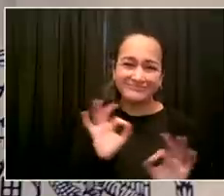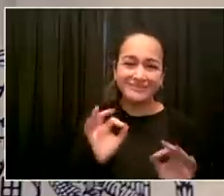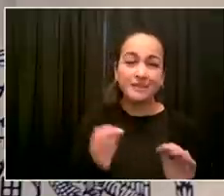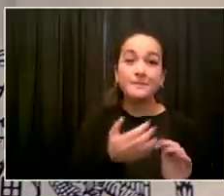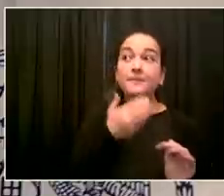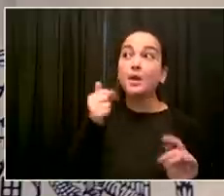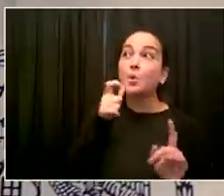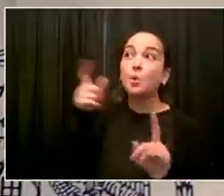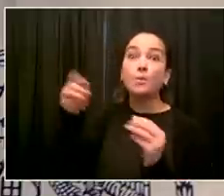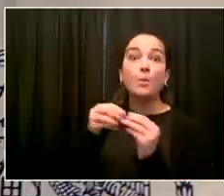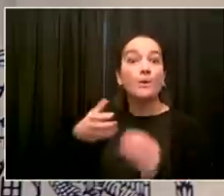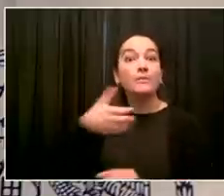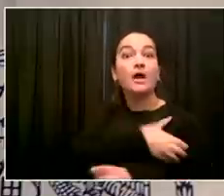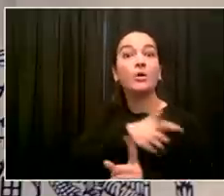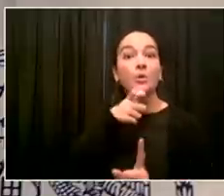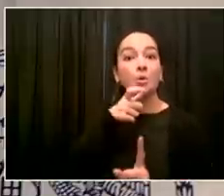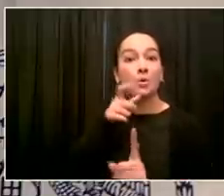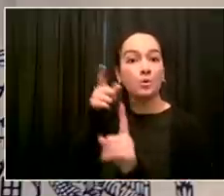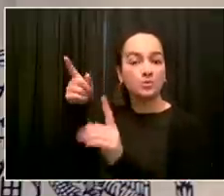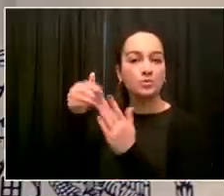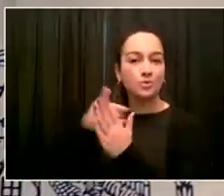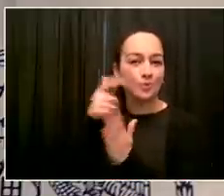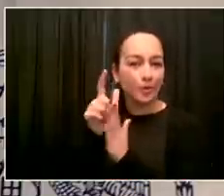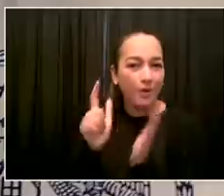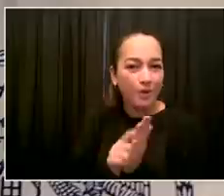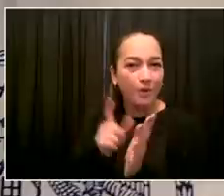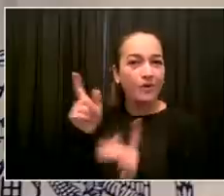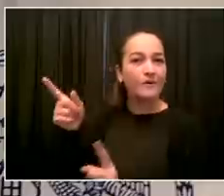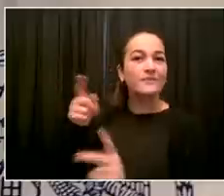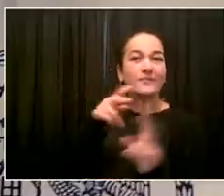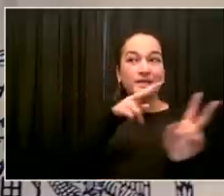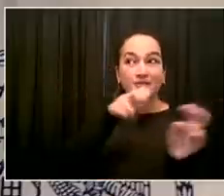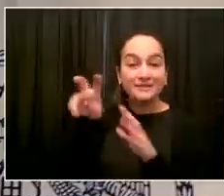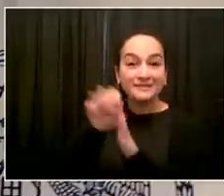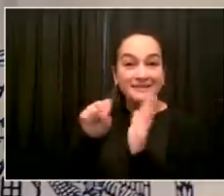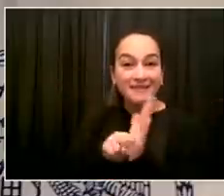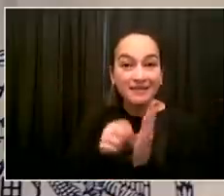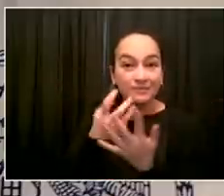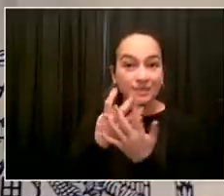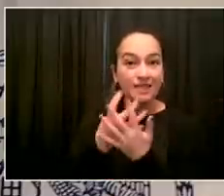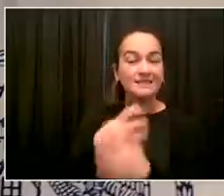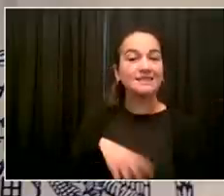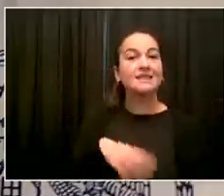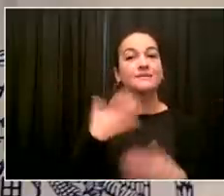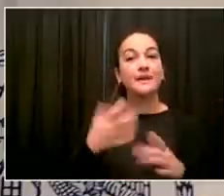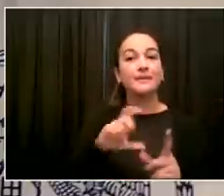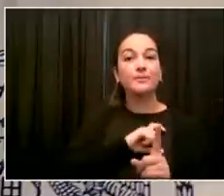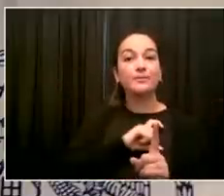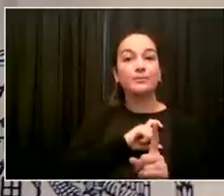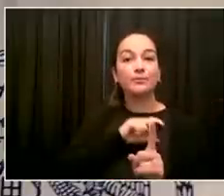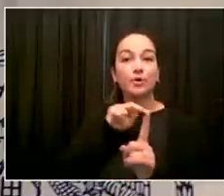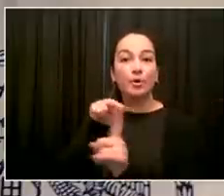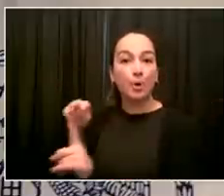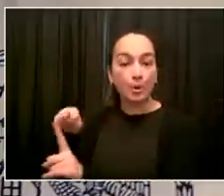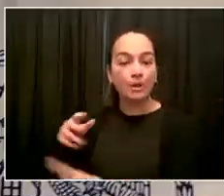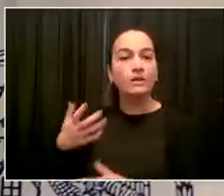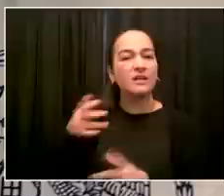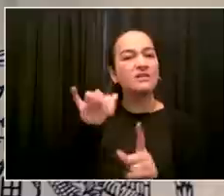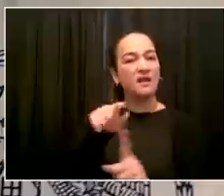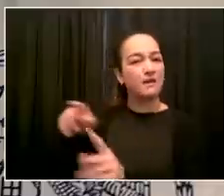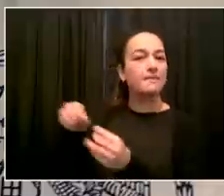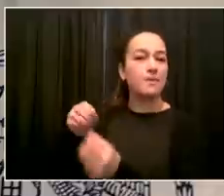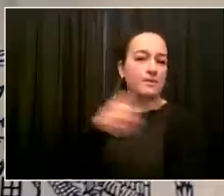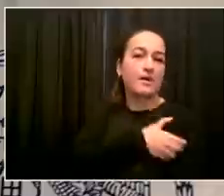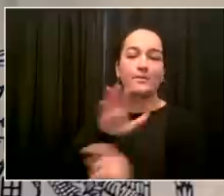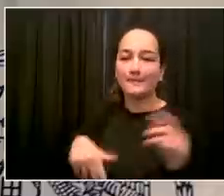them immediately diverted, either not be in any kind of incarceration or go straight to the state system, which is what really makes